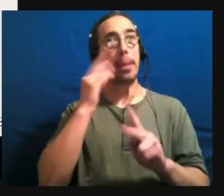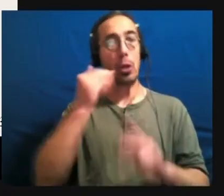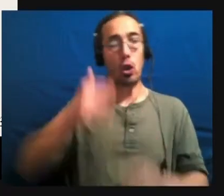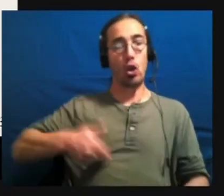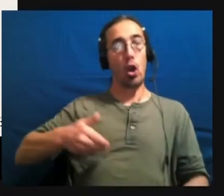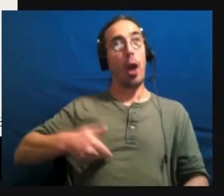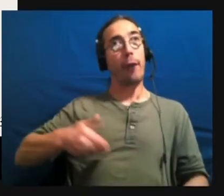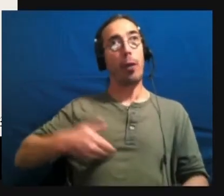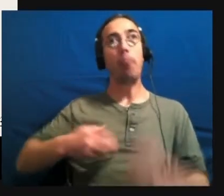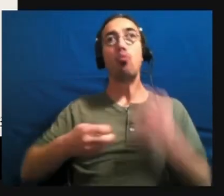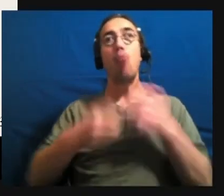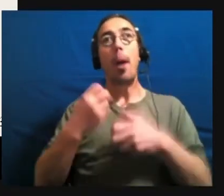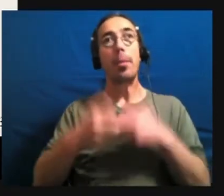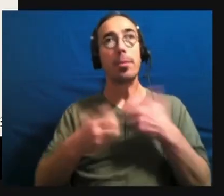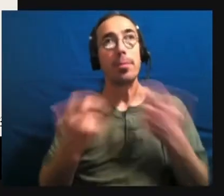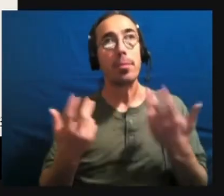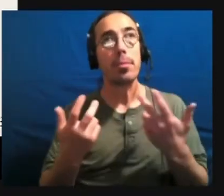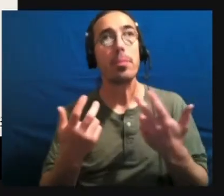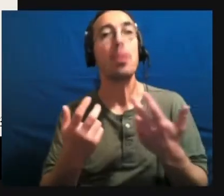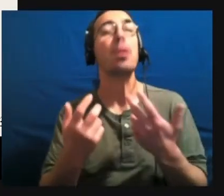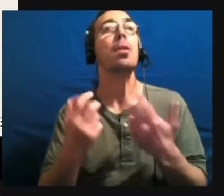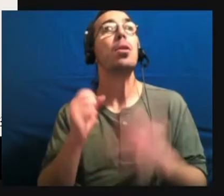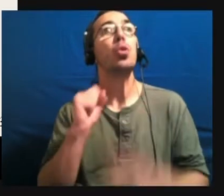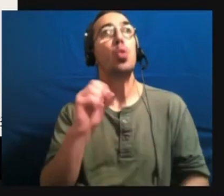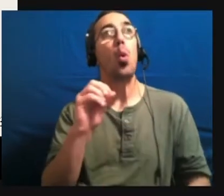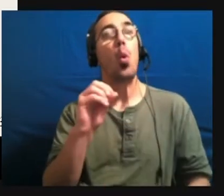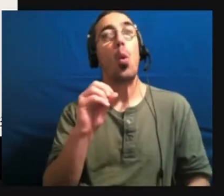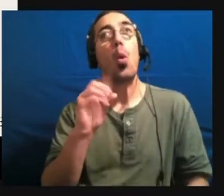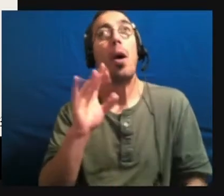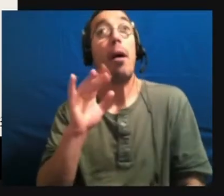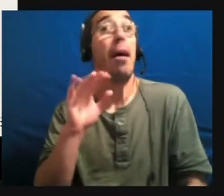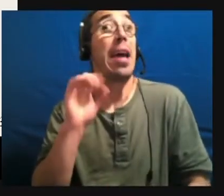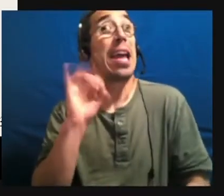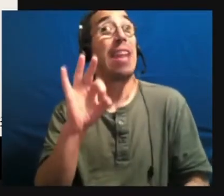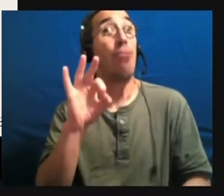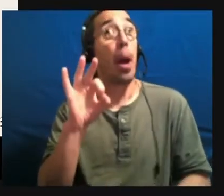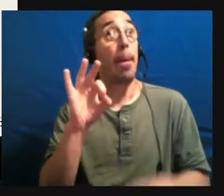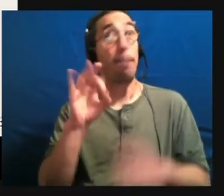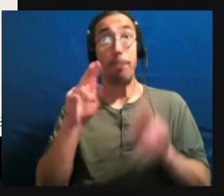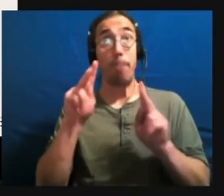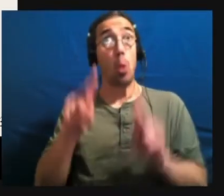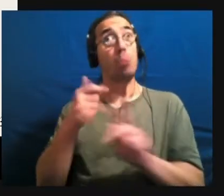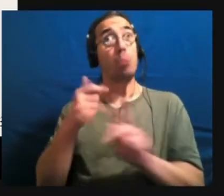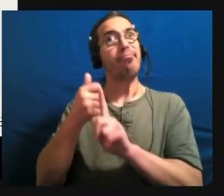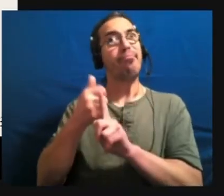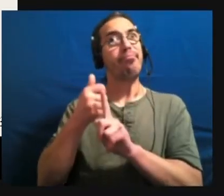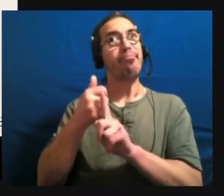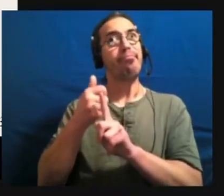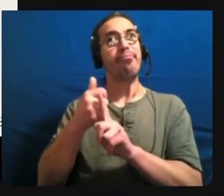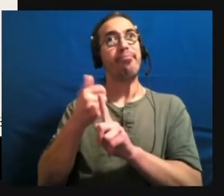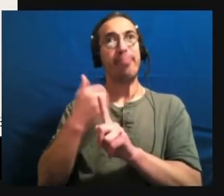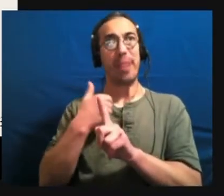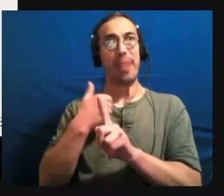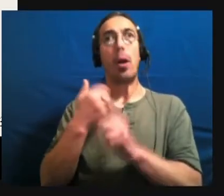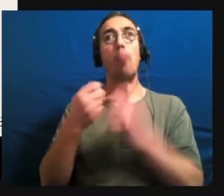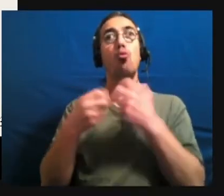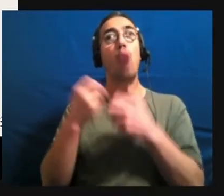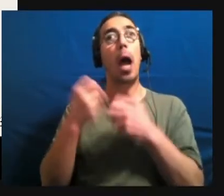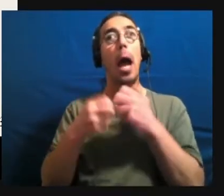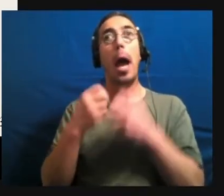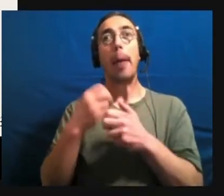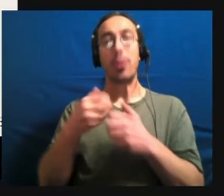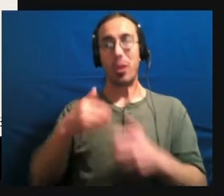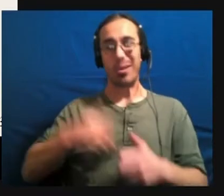Um, and so if a person is having problems with their digestive